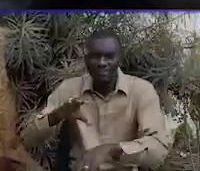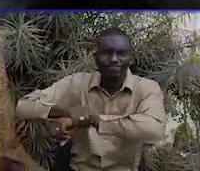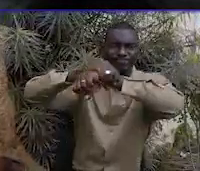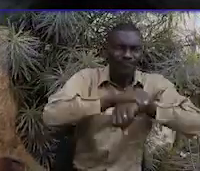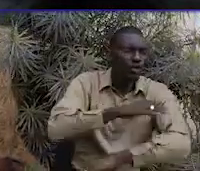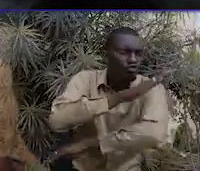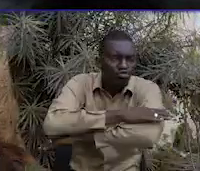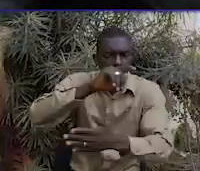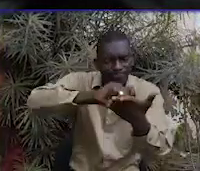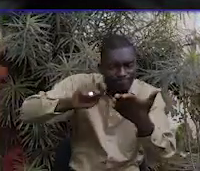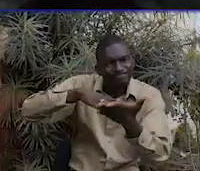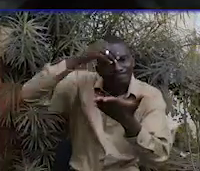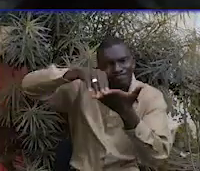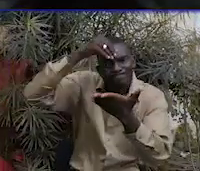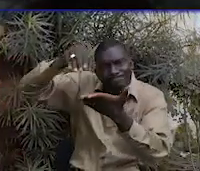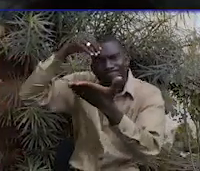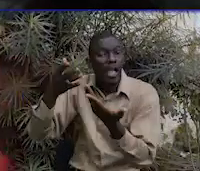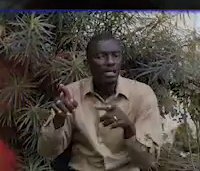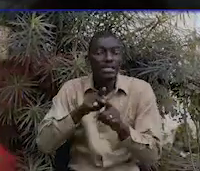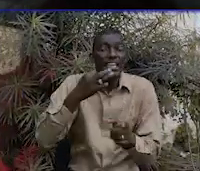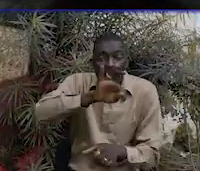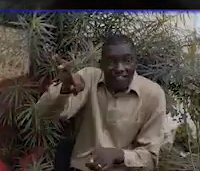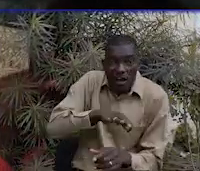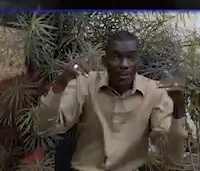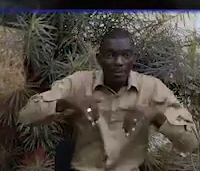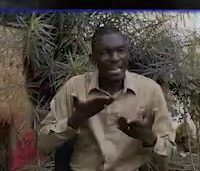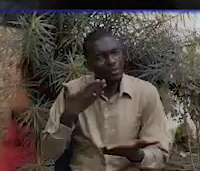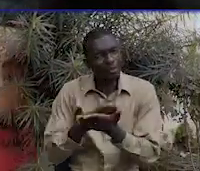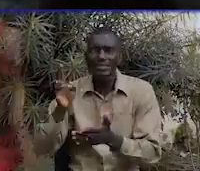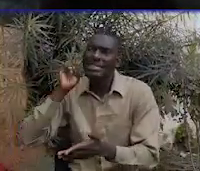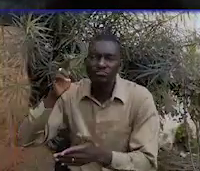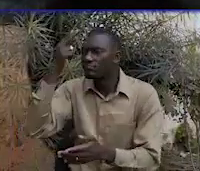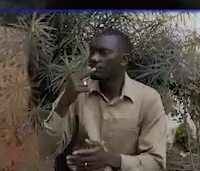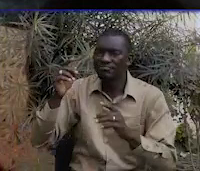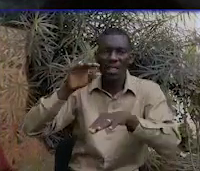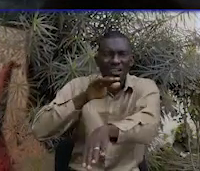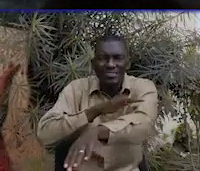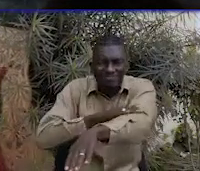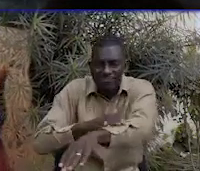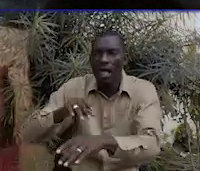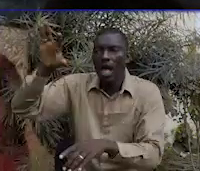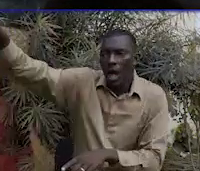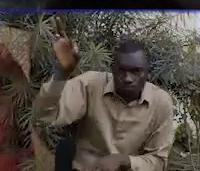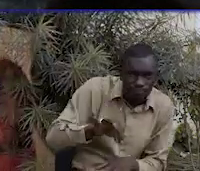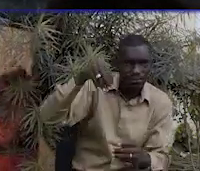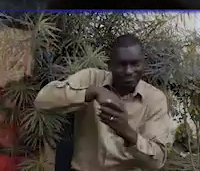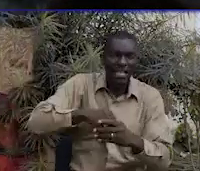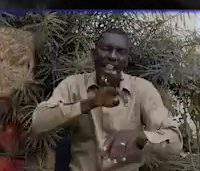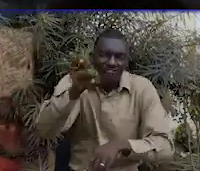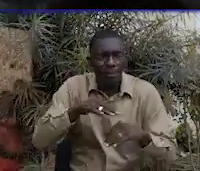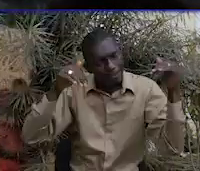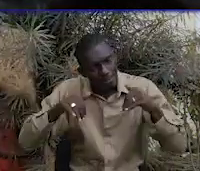Nge dundi karabungu luto ye karang klaso lukono, nilapta na family decision holu tala, nge dake na meeting holu kono.